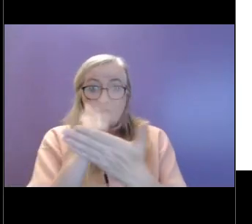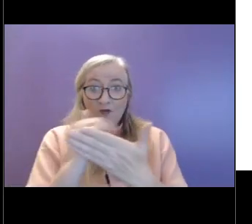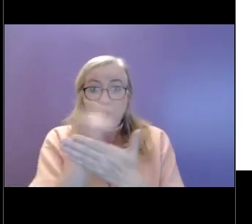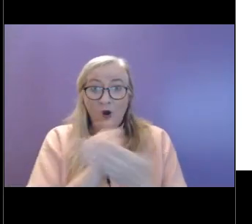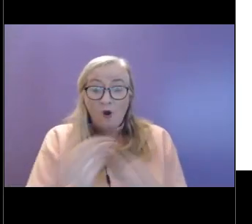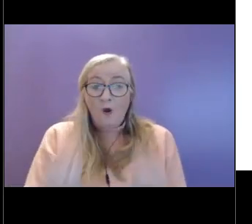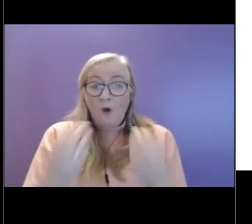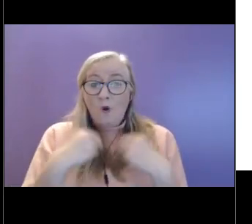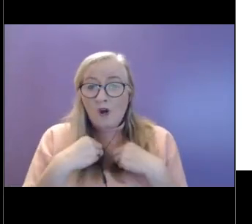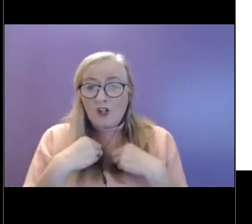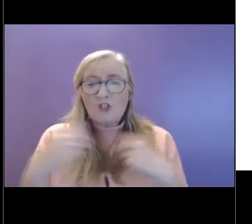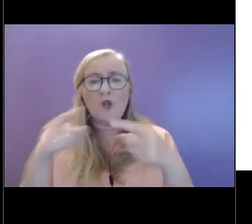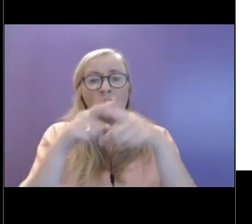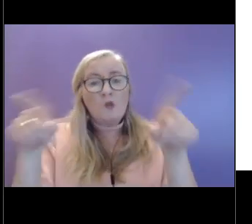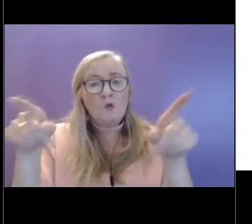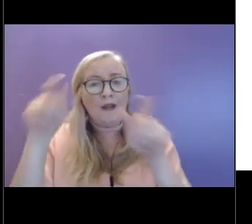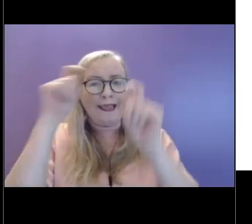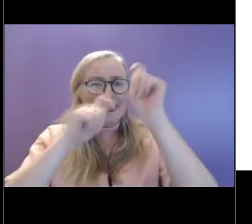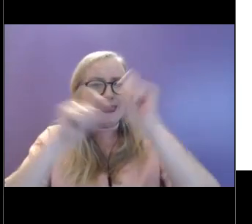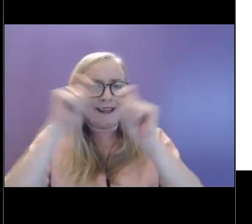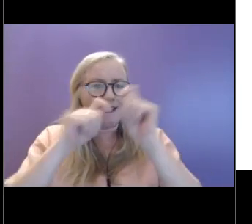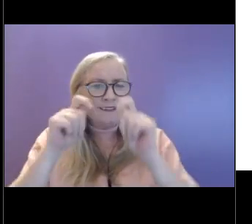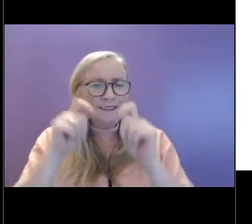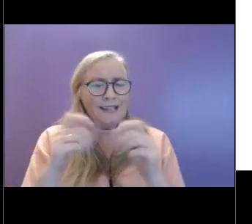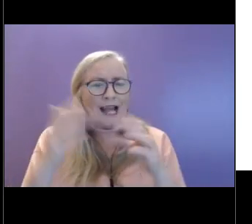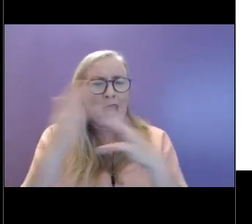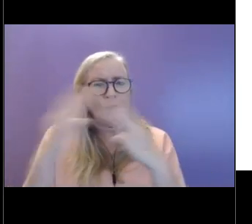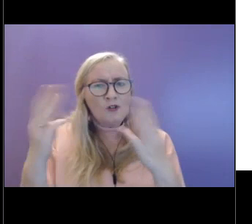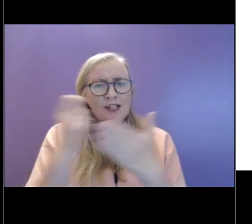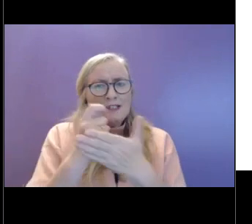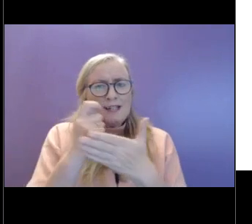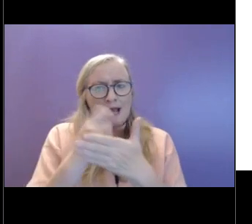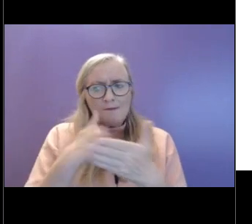And just thinking, what portion do I spend in each of these areas?